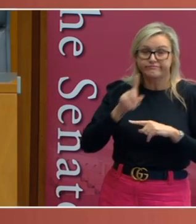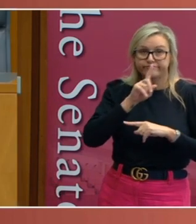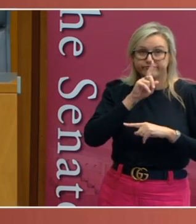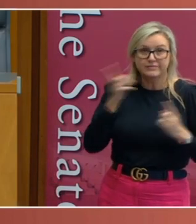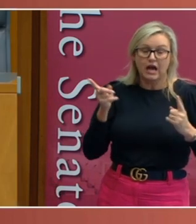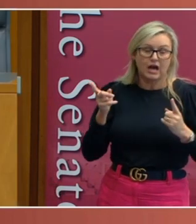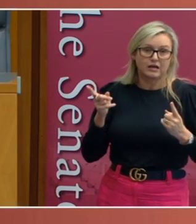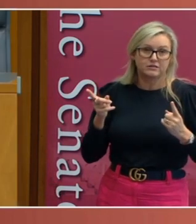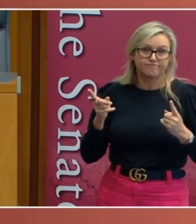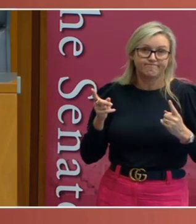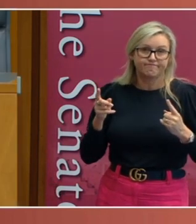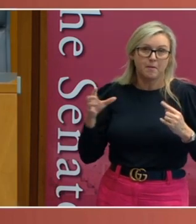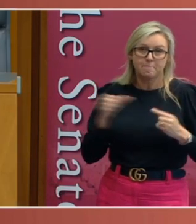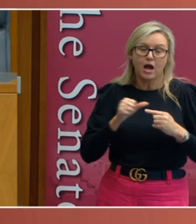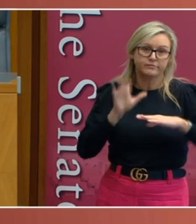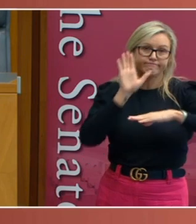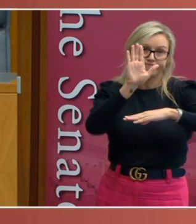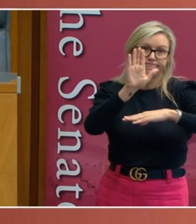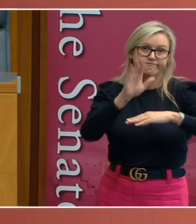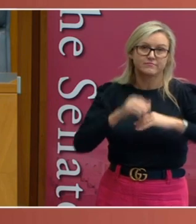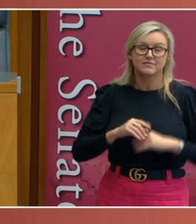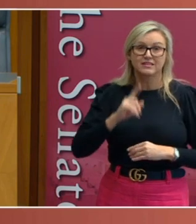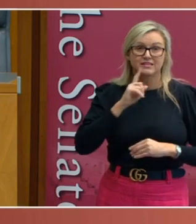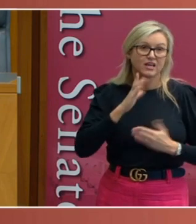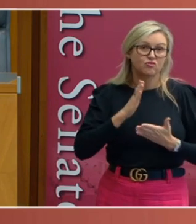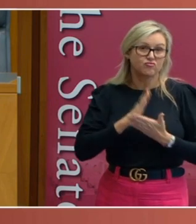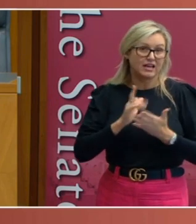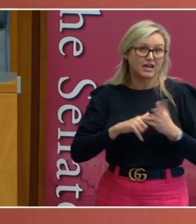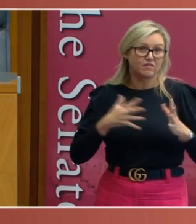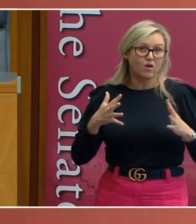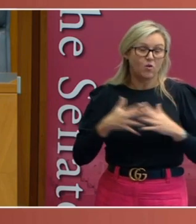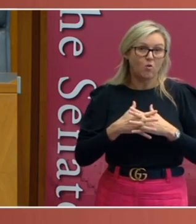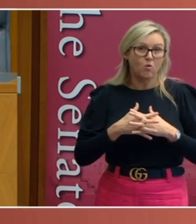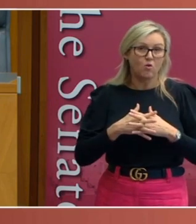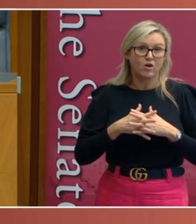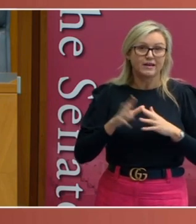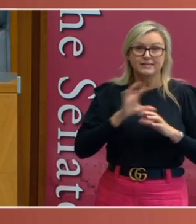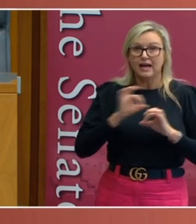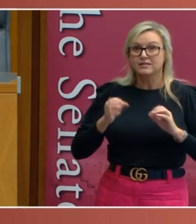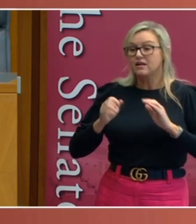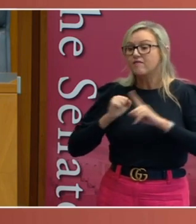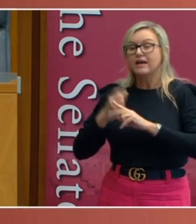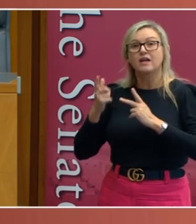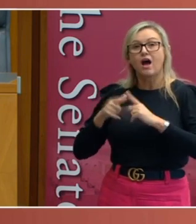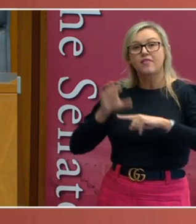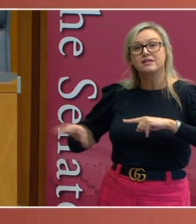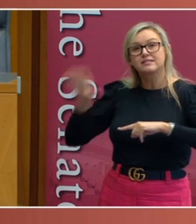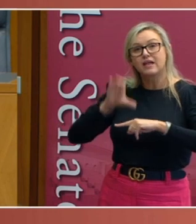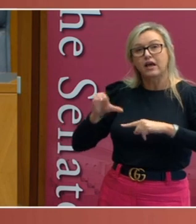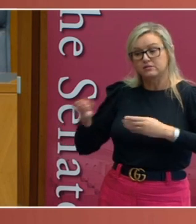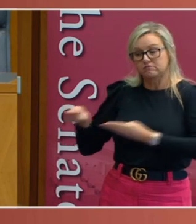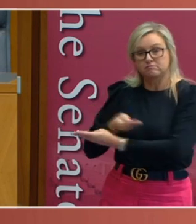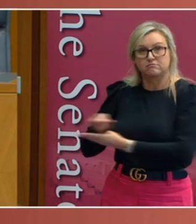prevented from doing so, and said the law had no real effect on intercourse amongst the states at all. He